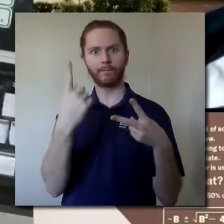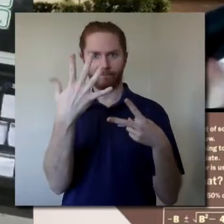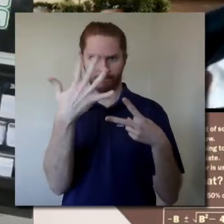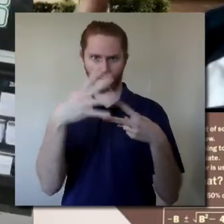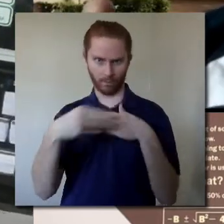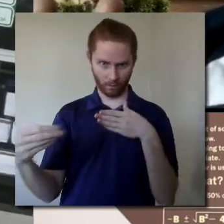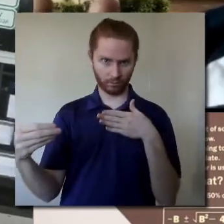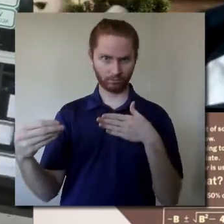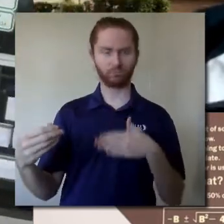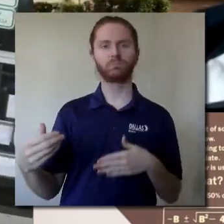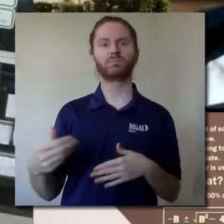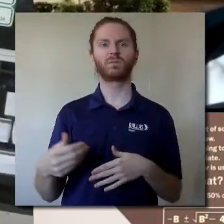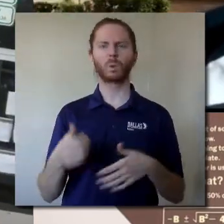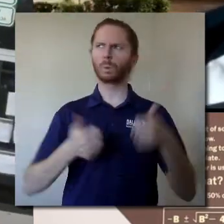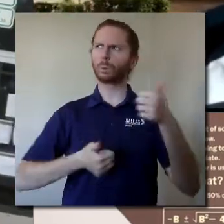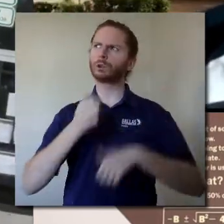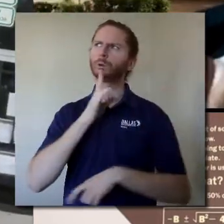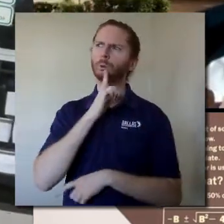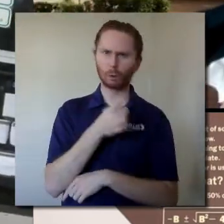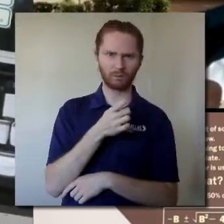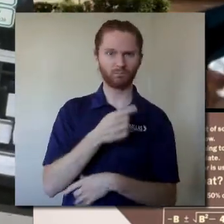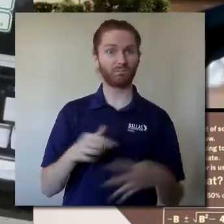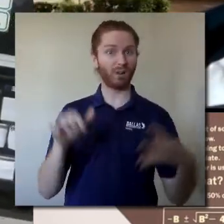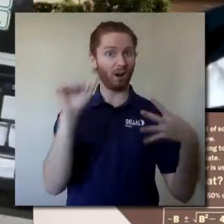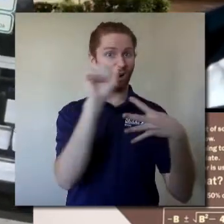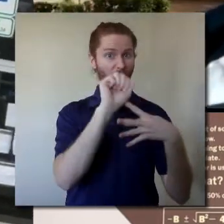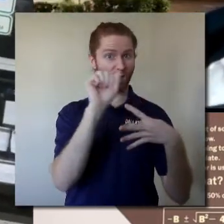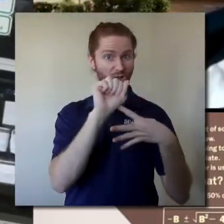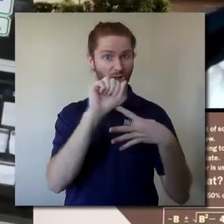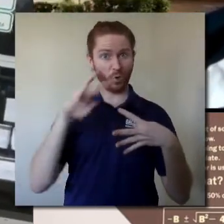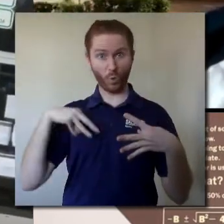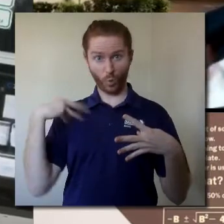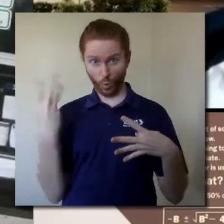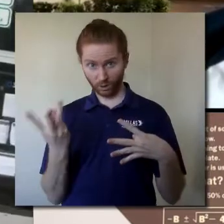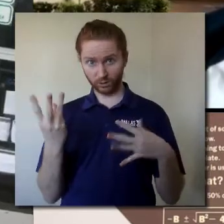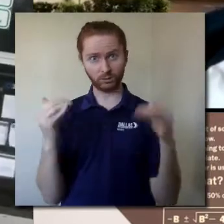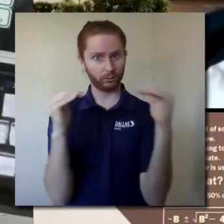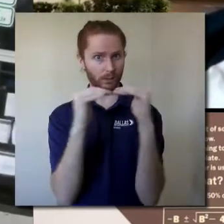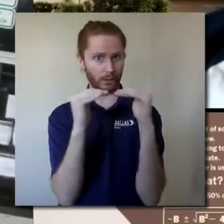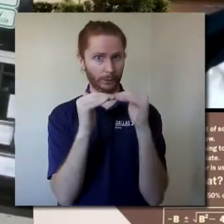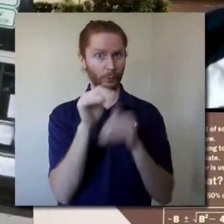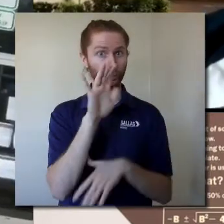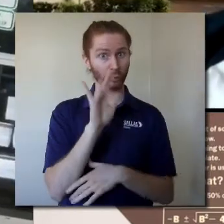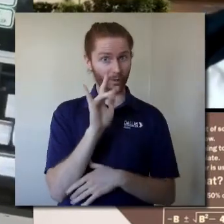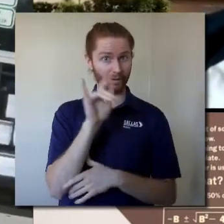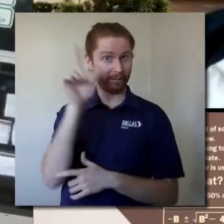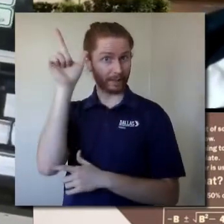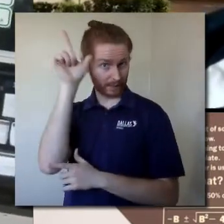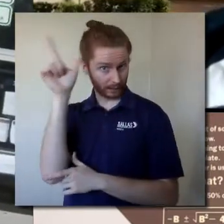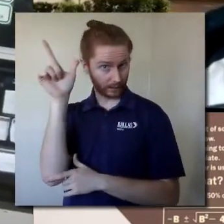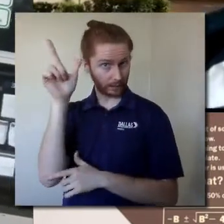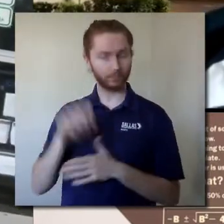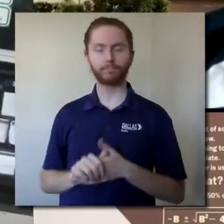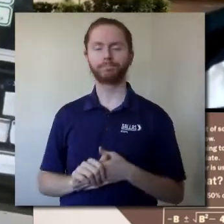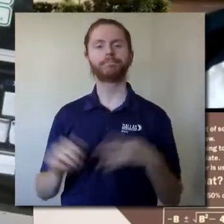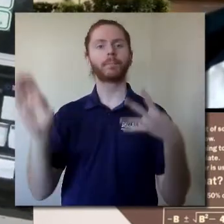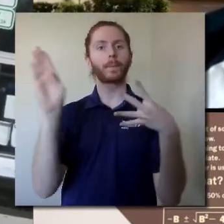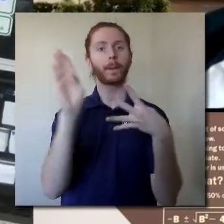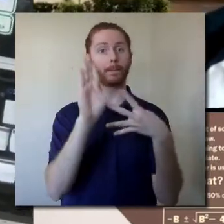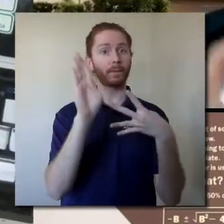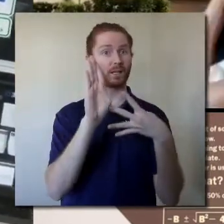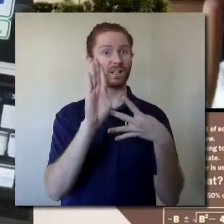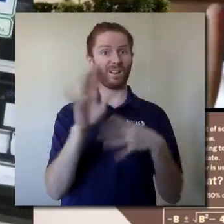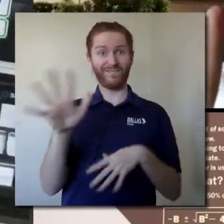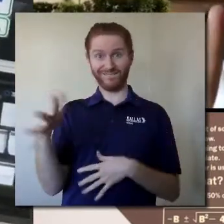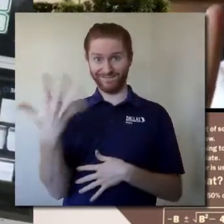So which is true? A, Washington equals 25 Lincolns. B, five Washingtons